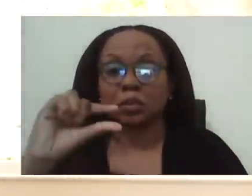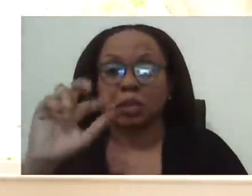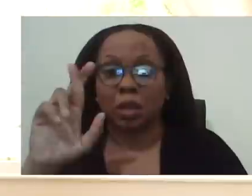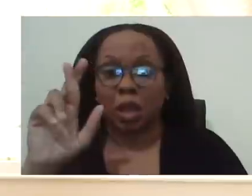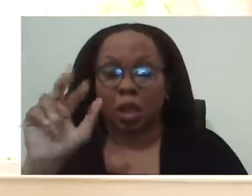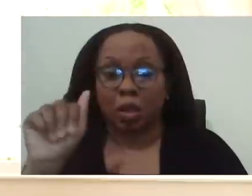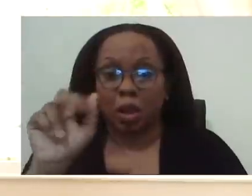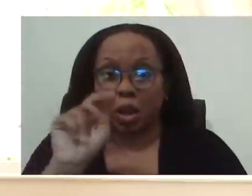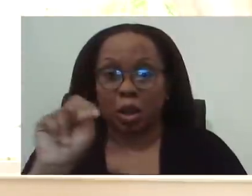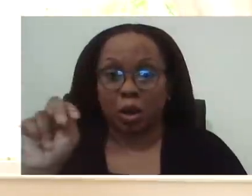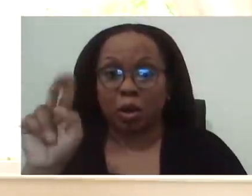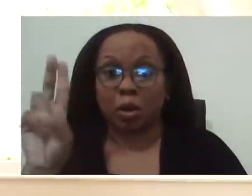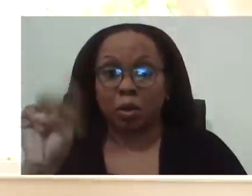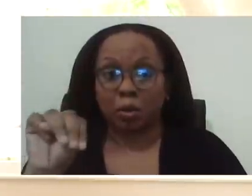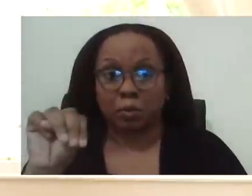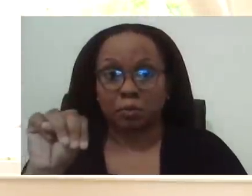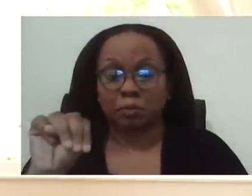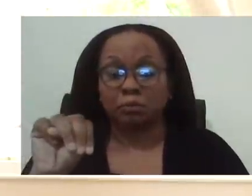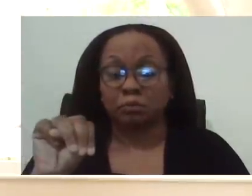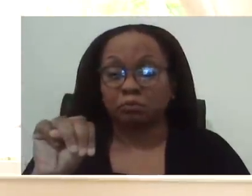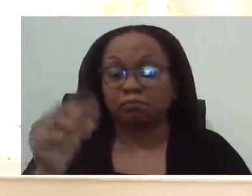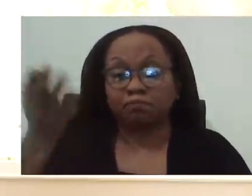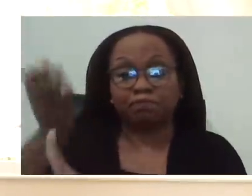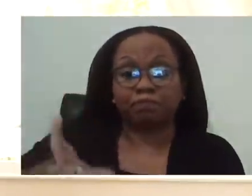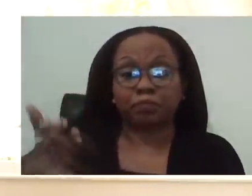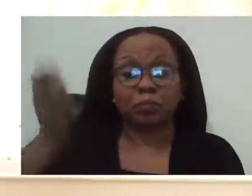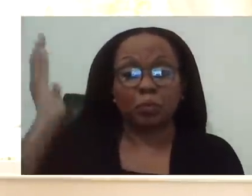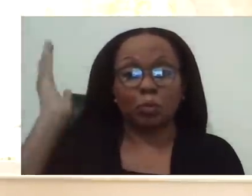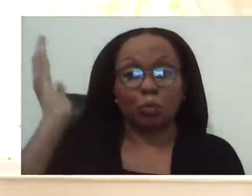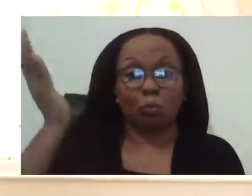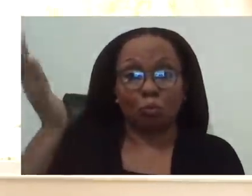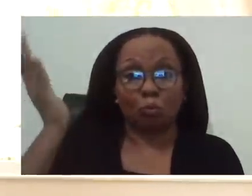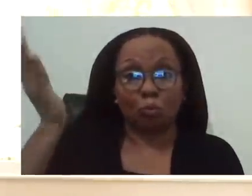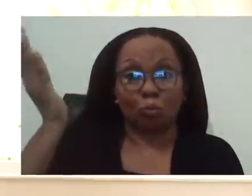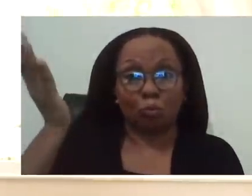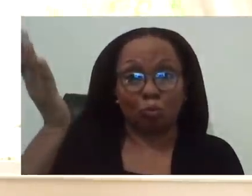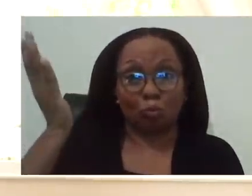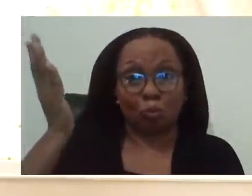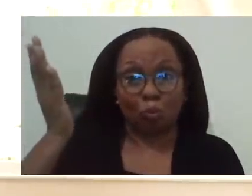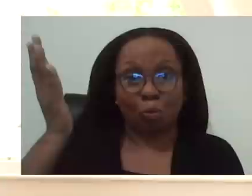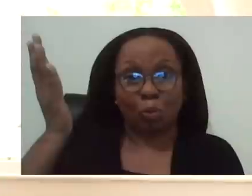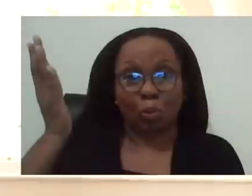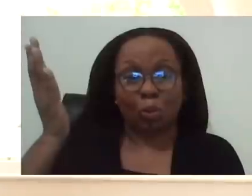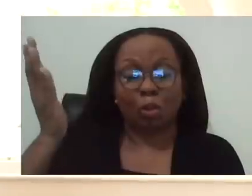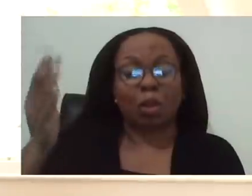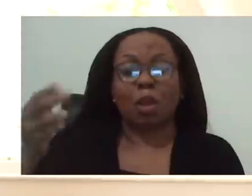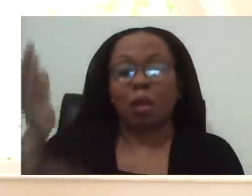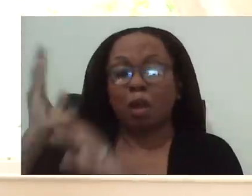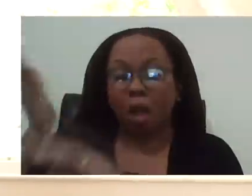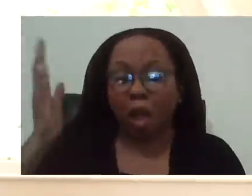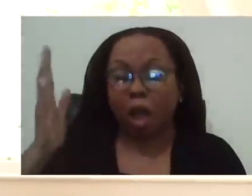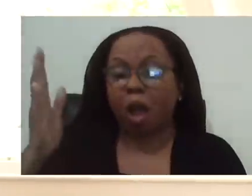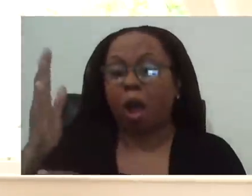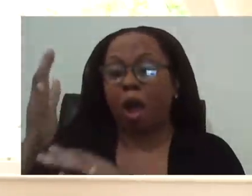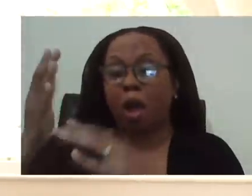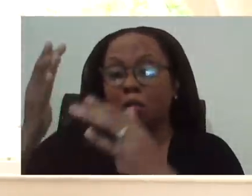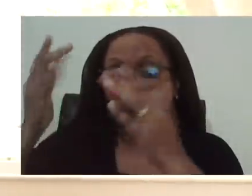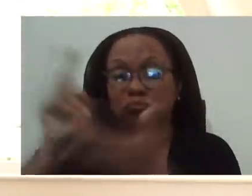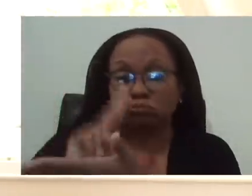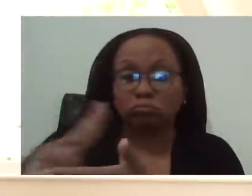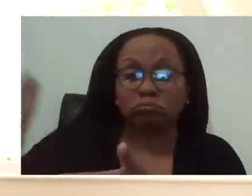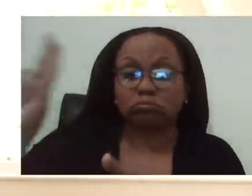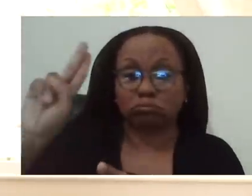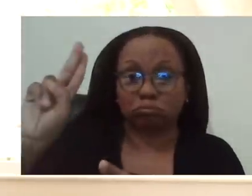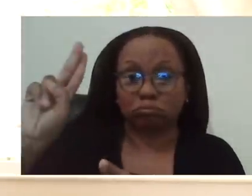a lecturer in public health and a senior lecturer in epidemiology, at the University of the